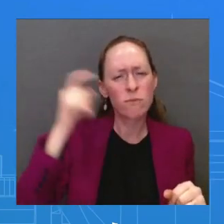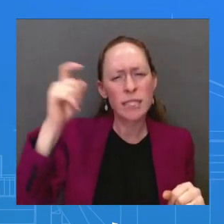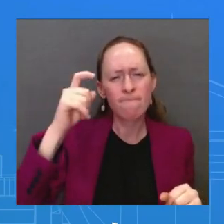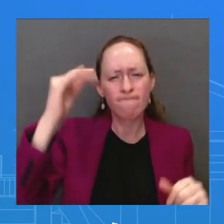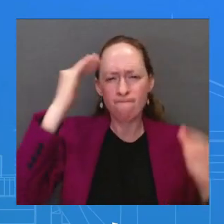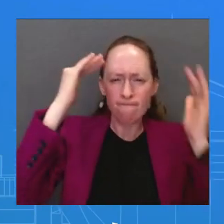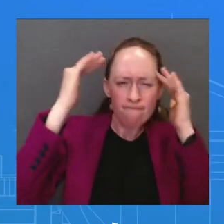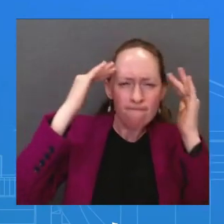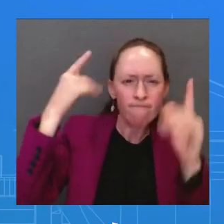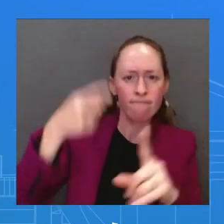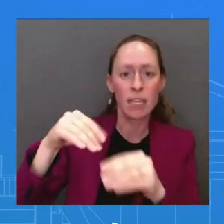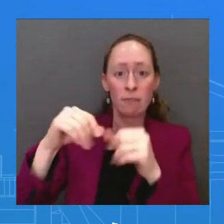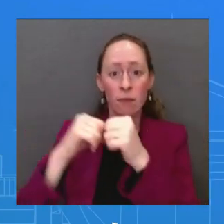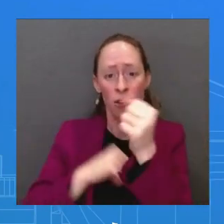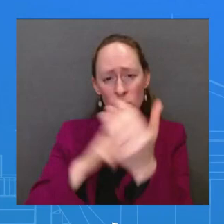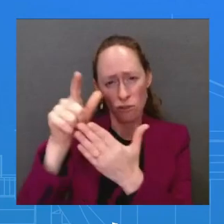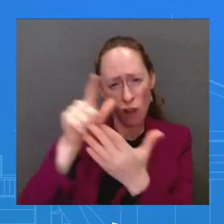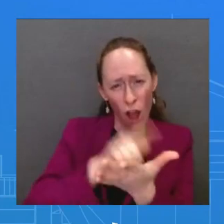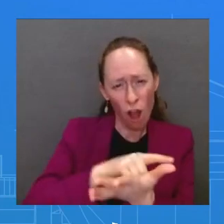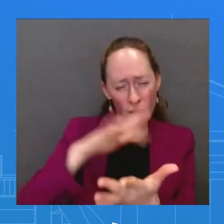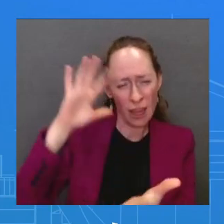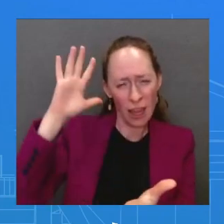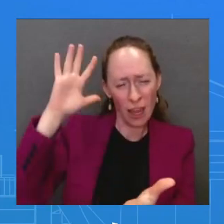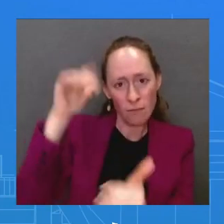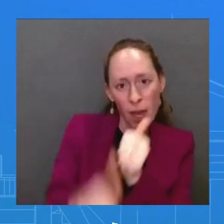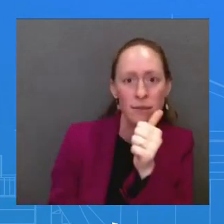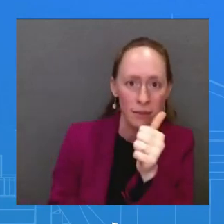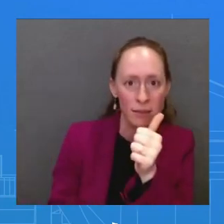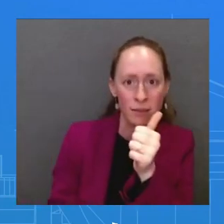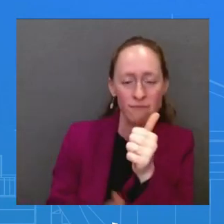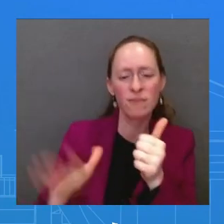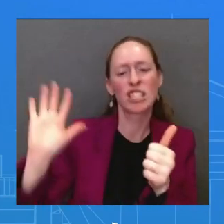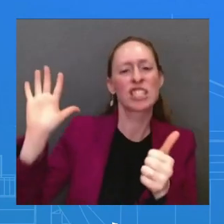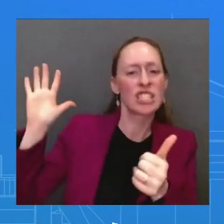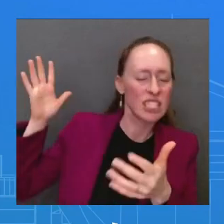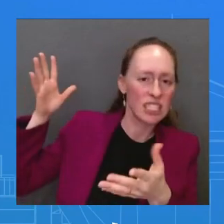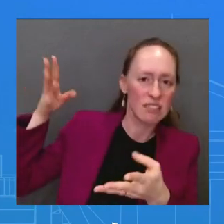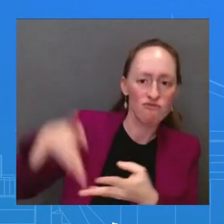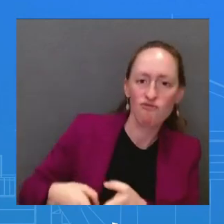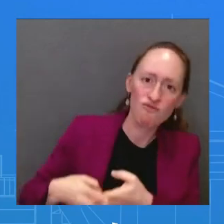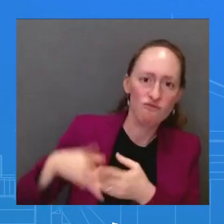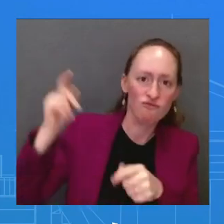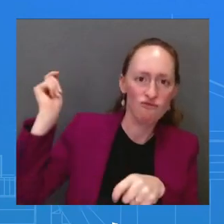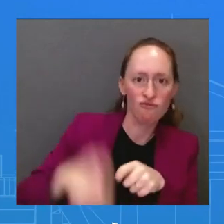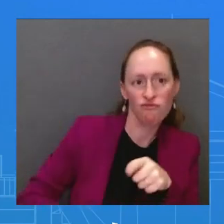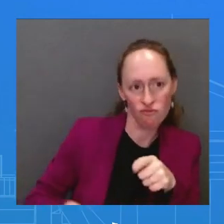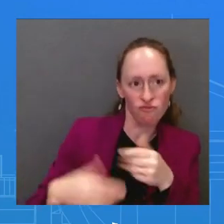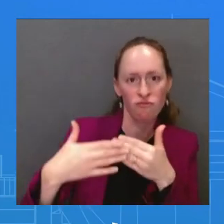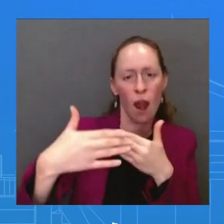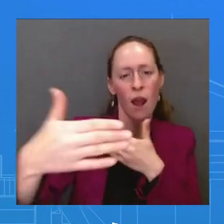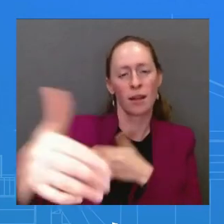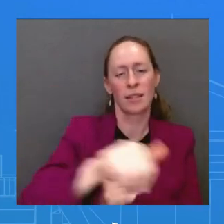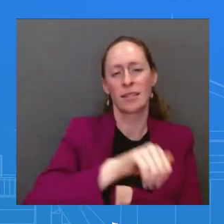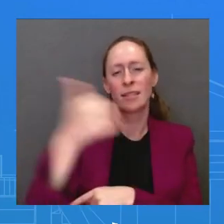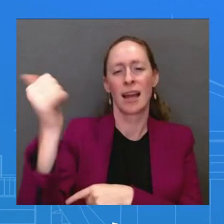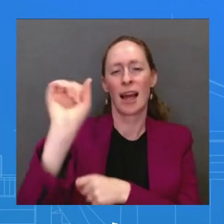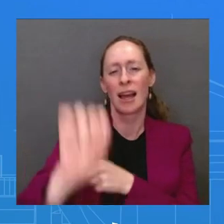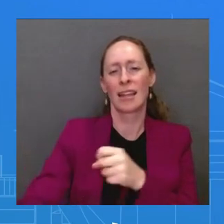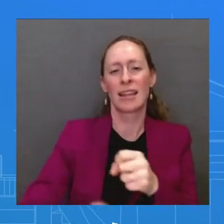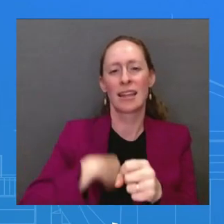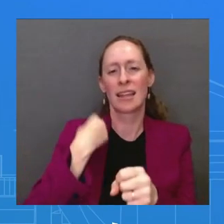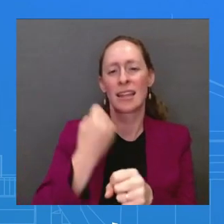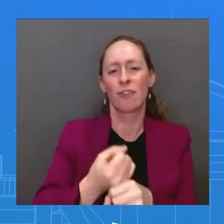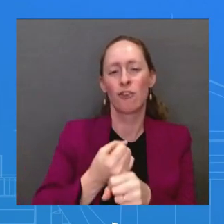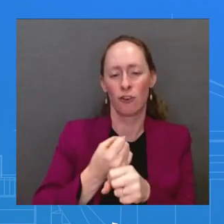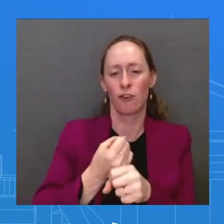It stops – last week we talked about how the president beat Big Pharma, something that elected officials and politicians have been trying to do for